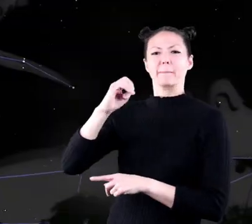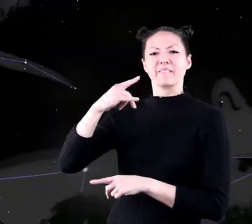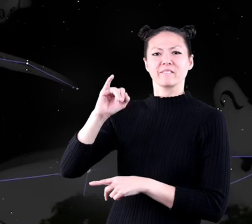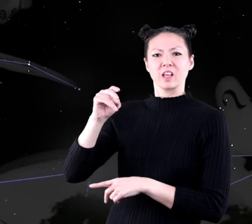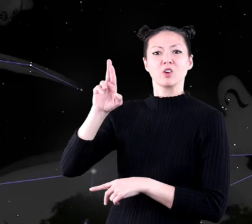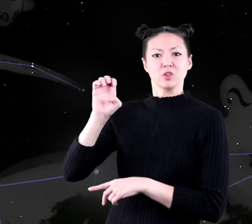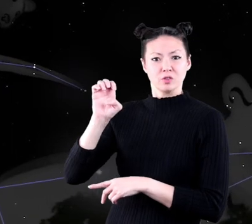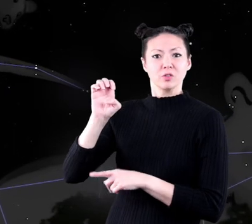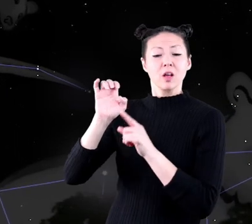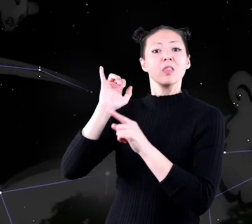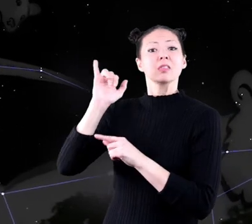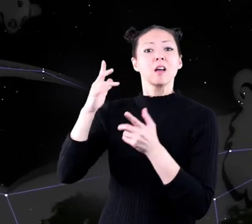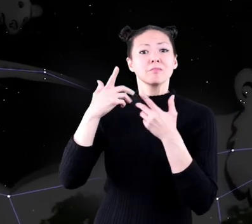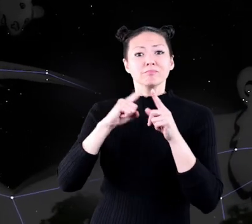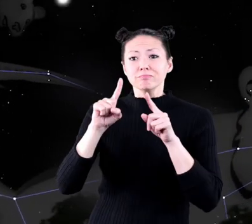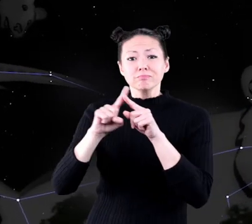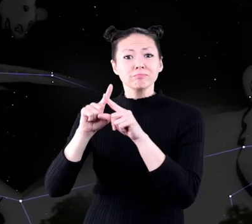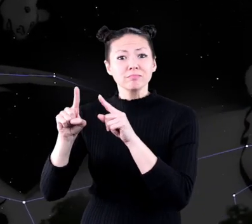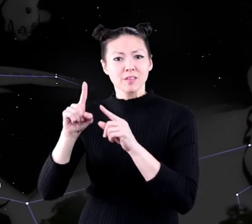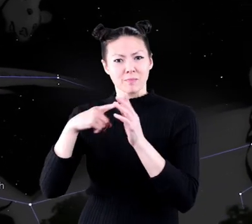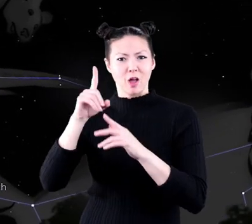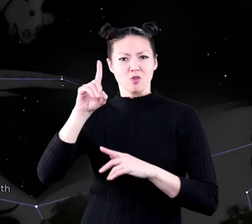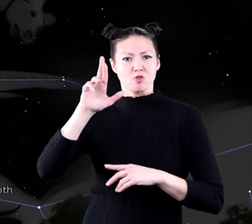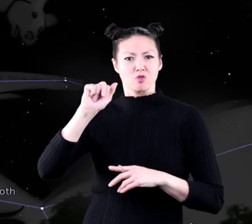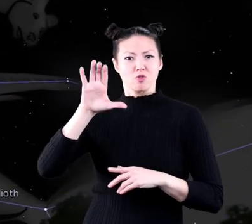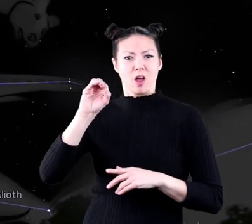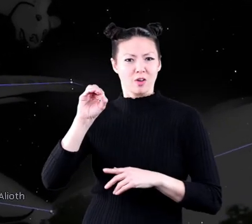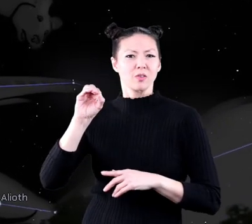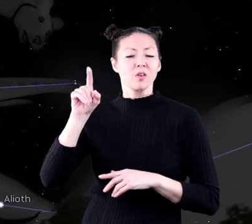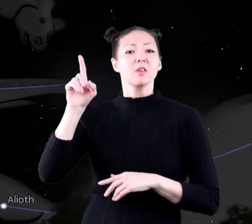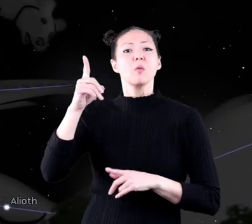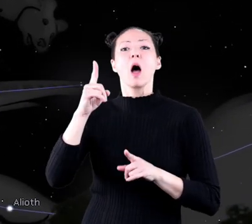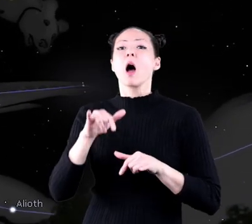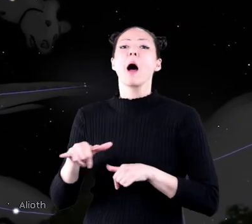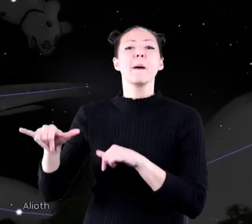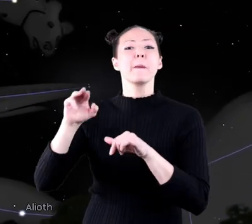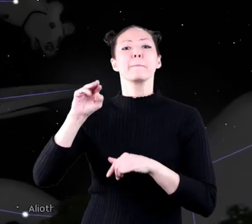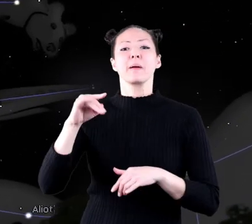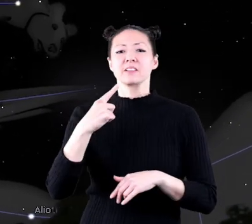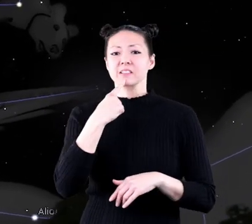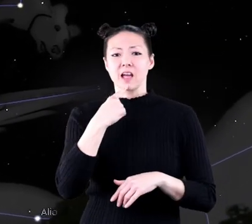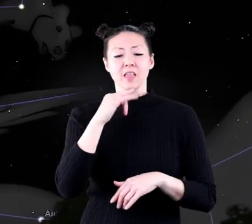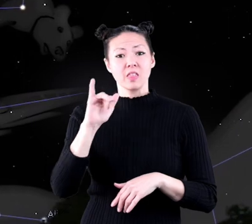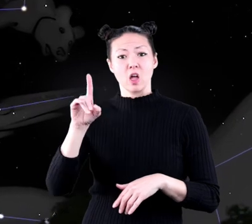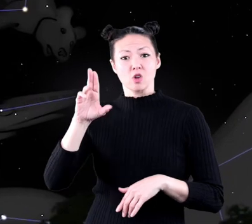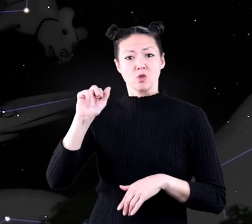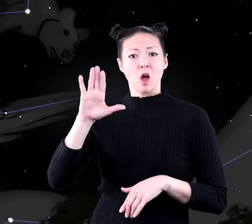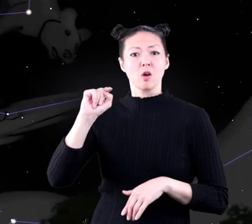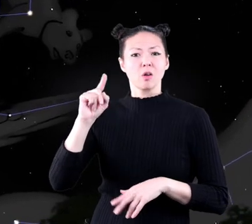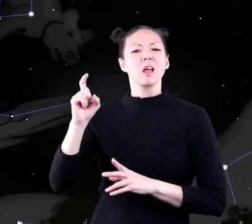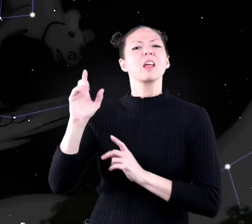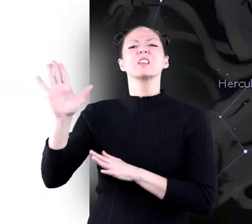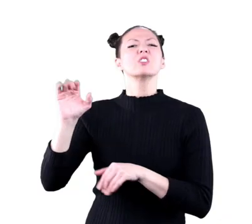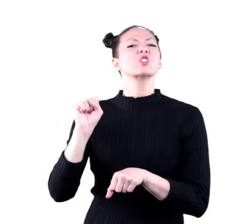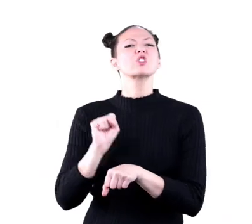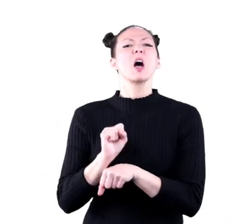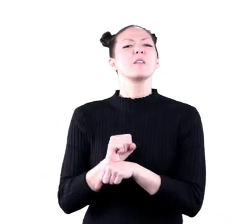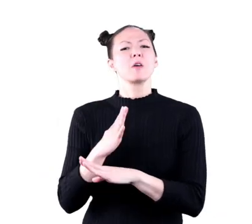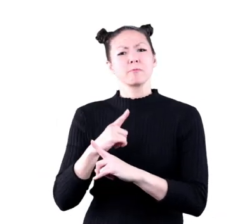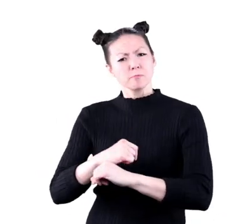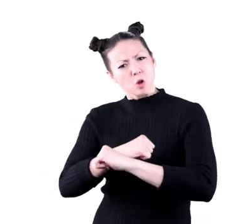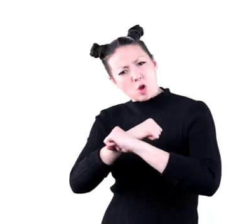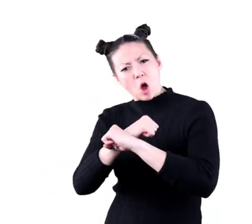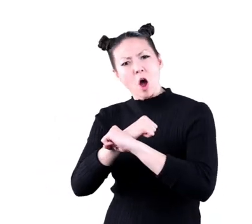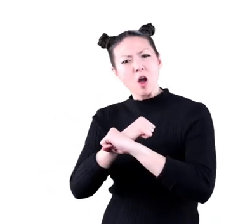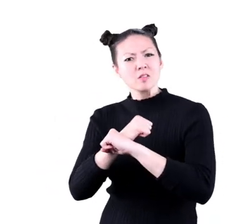There are a lot of different myths about Draco. One common myth says that Draco was given the job of